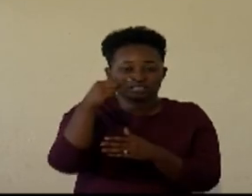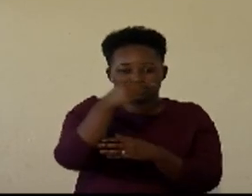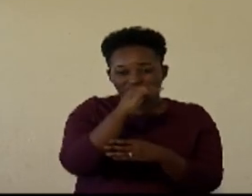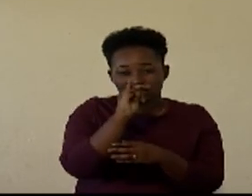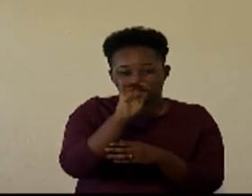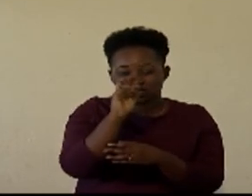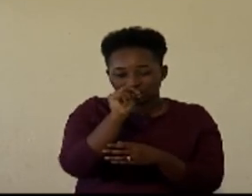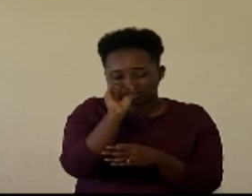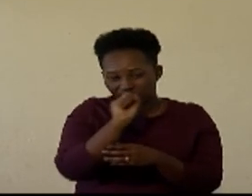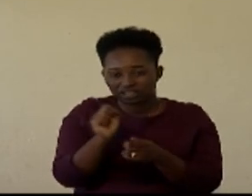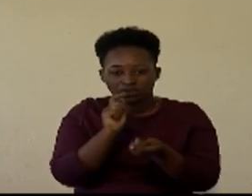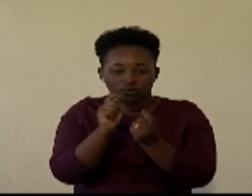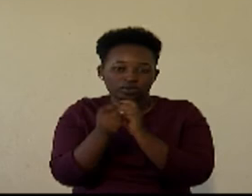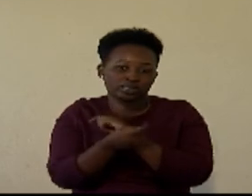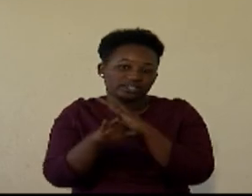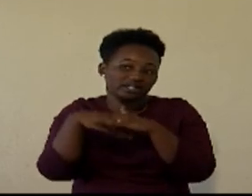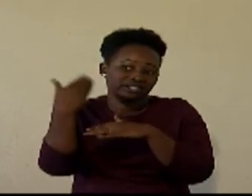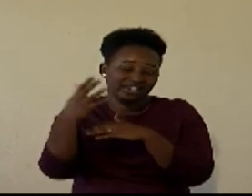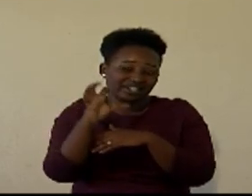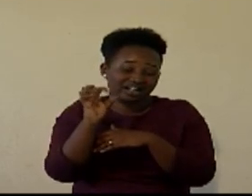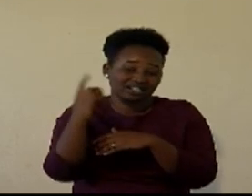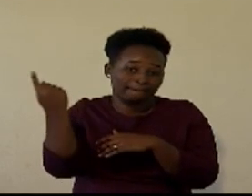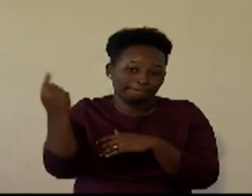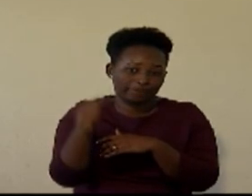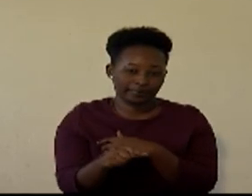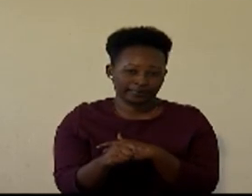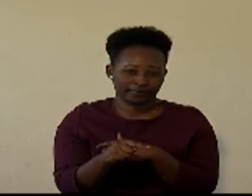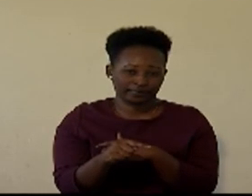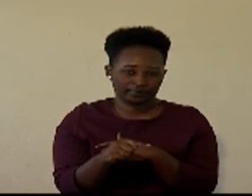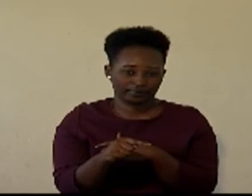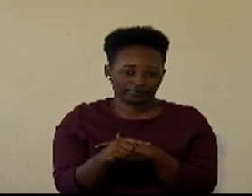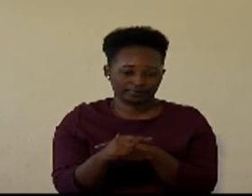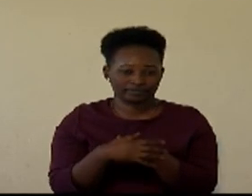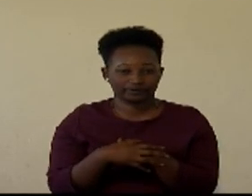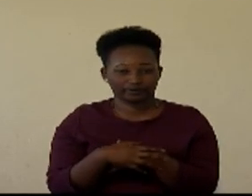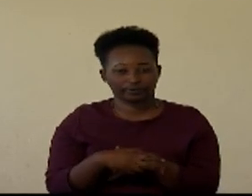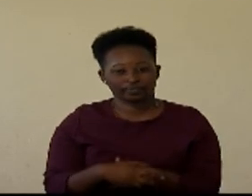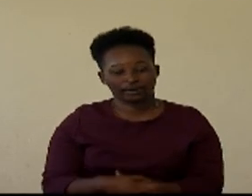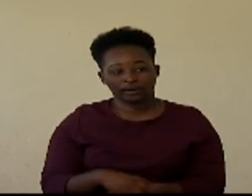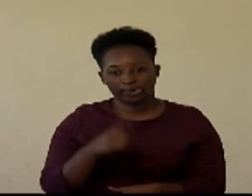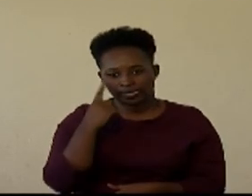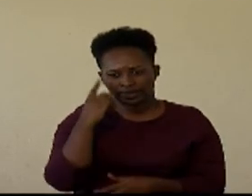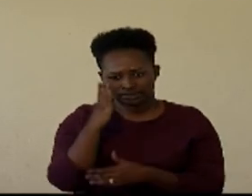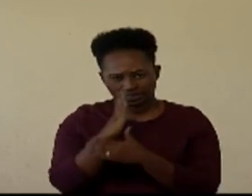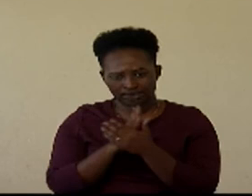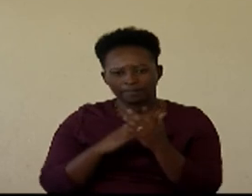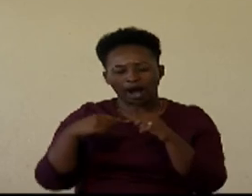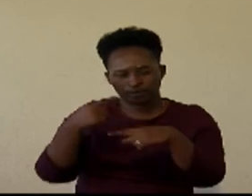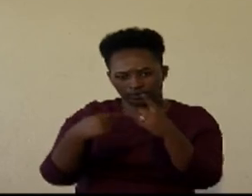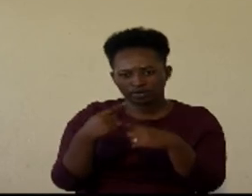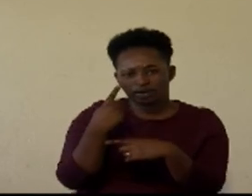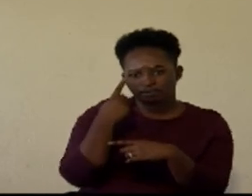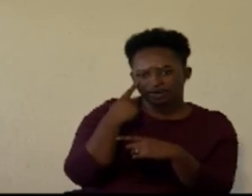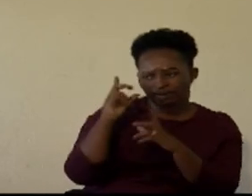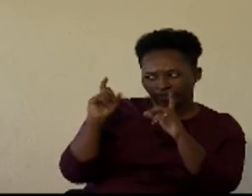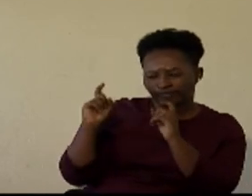cancers appearing so let's quick and move to some of these a continuation look at the